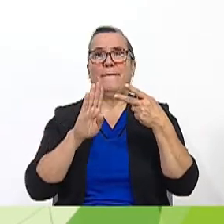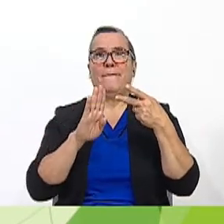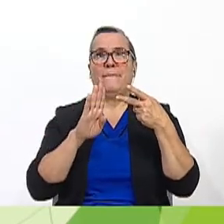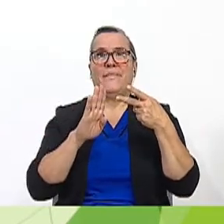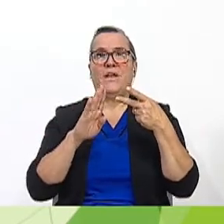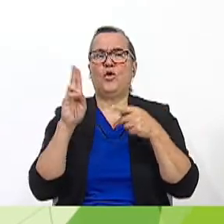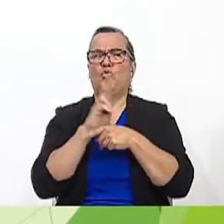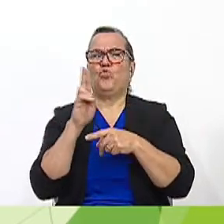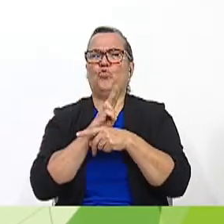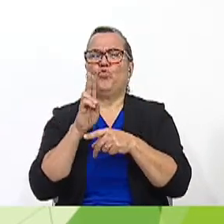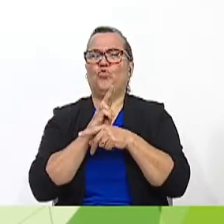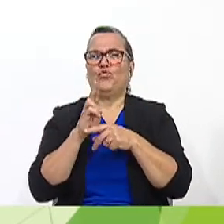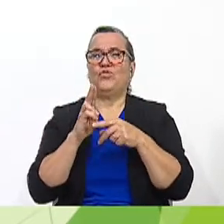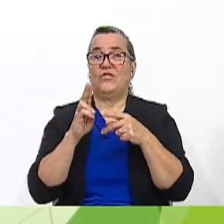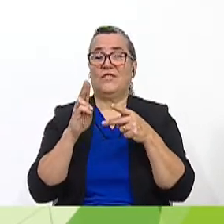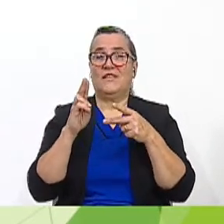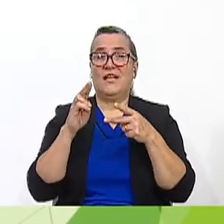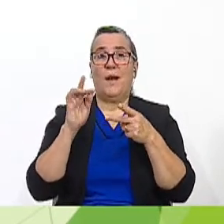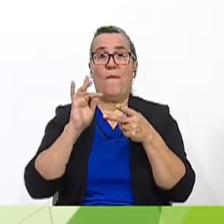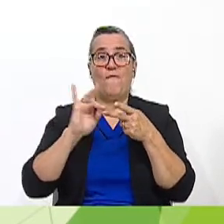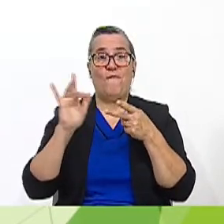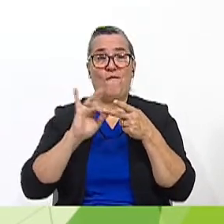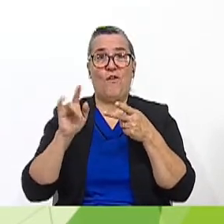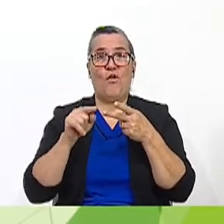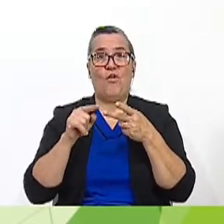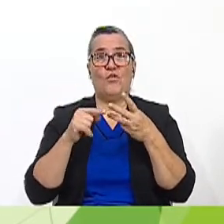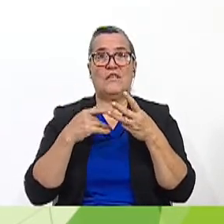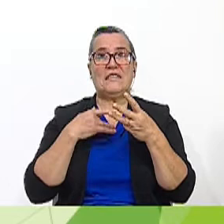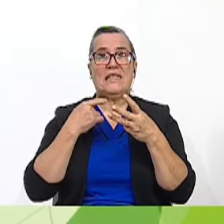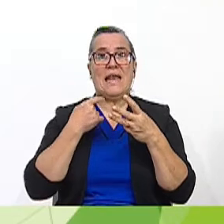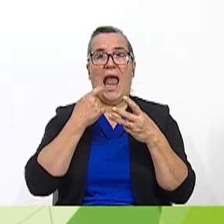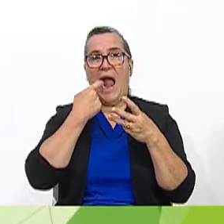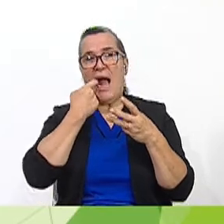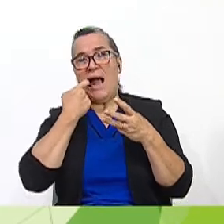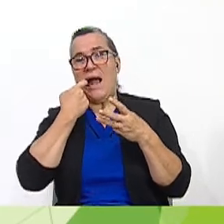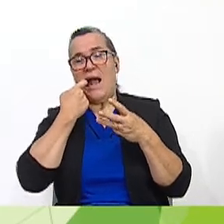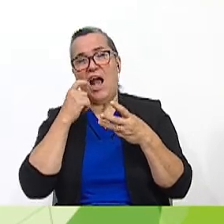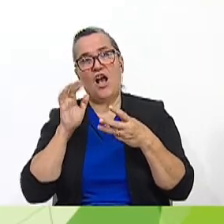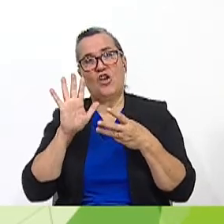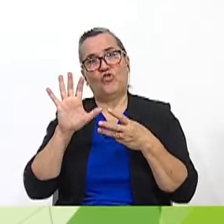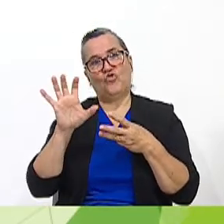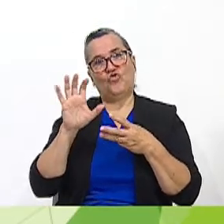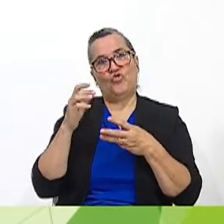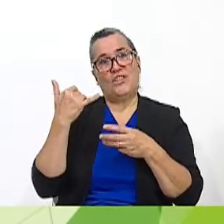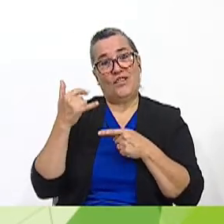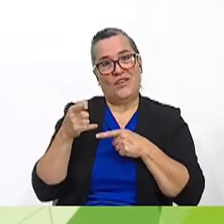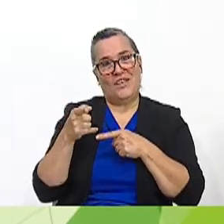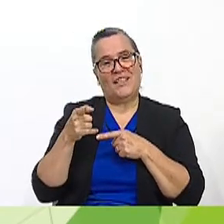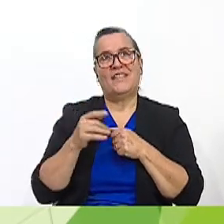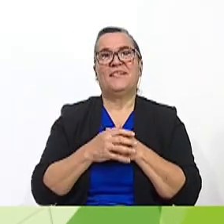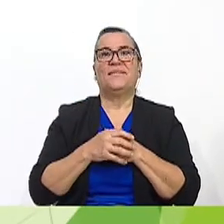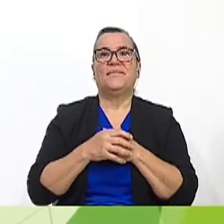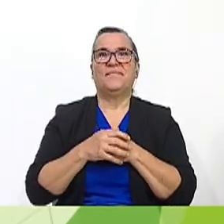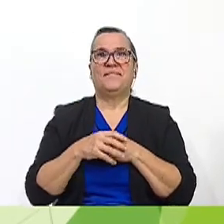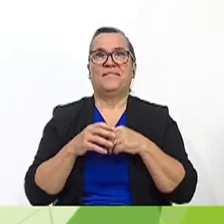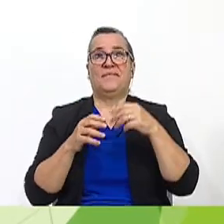Use their mobile phones. And C. Be addicted to their phones. Number three.